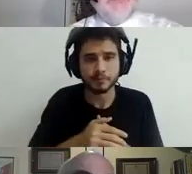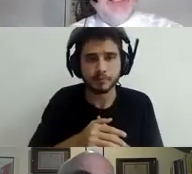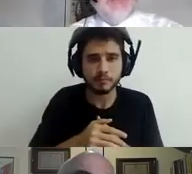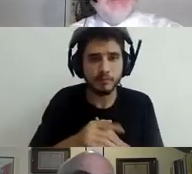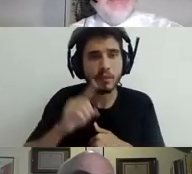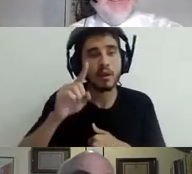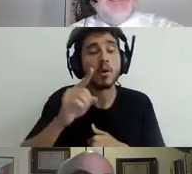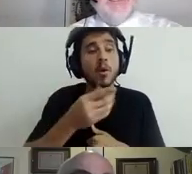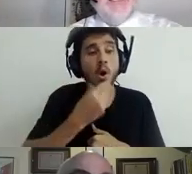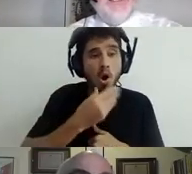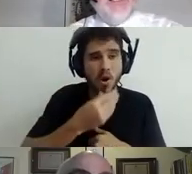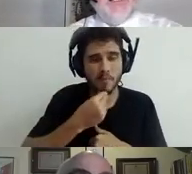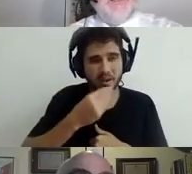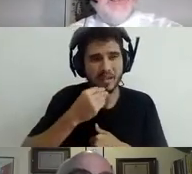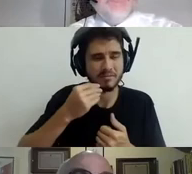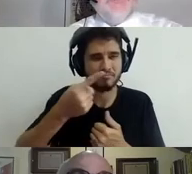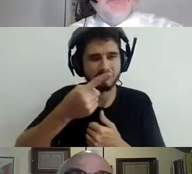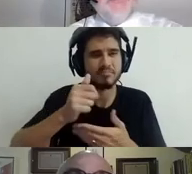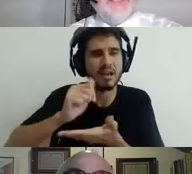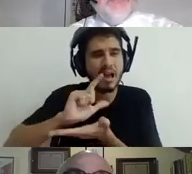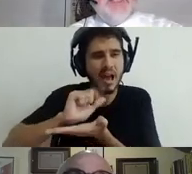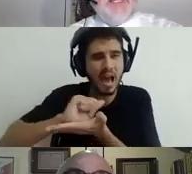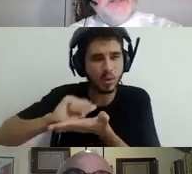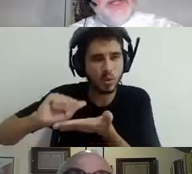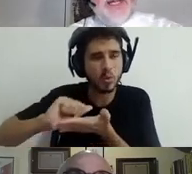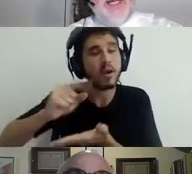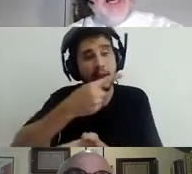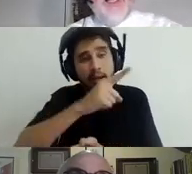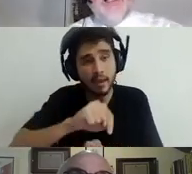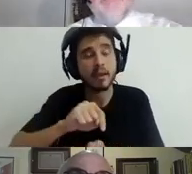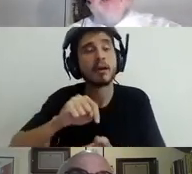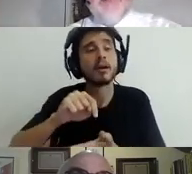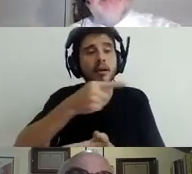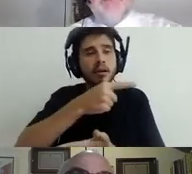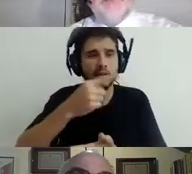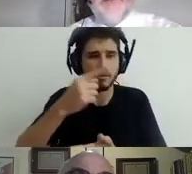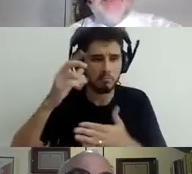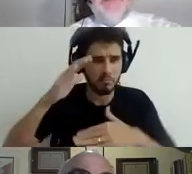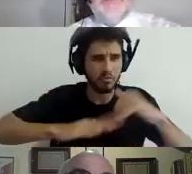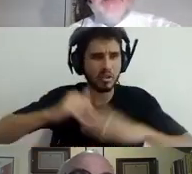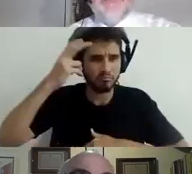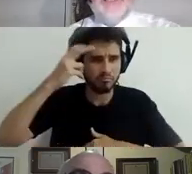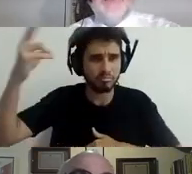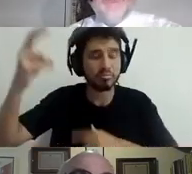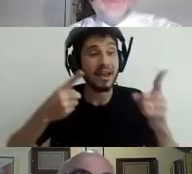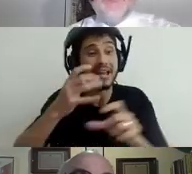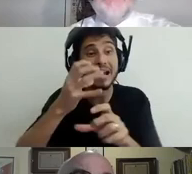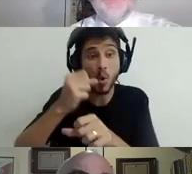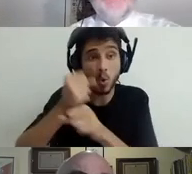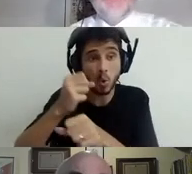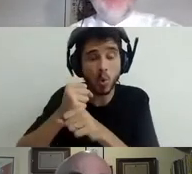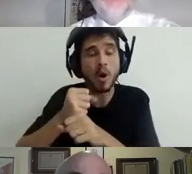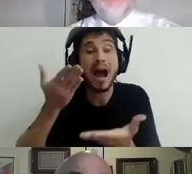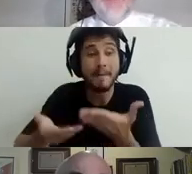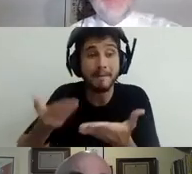calculated the loss for the rest of the century for a number of countries because of the long term